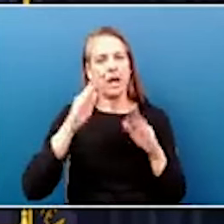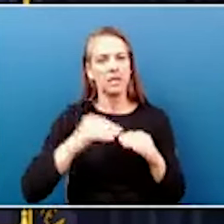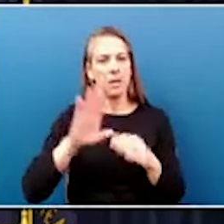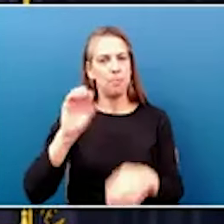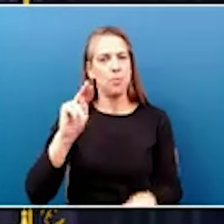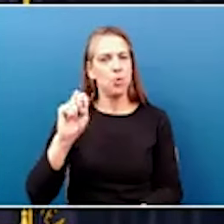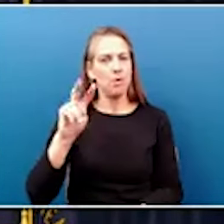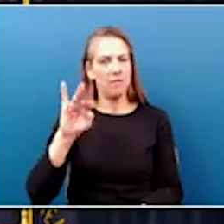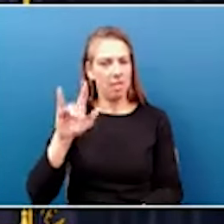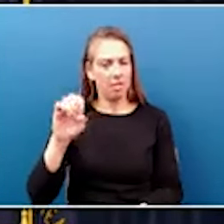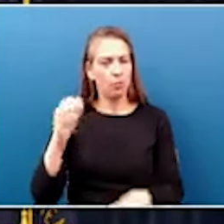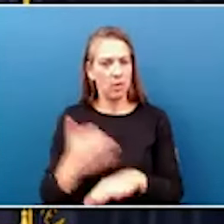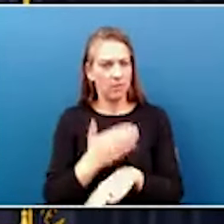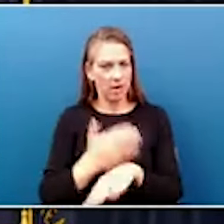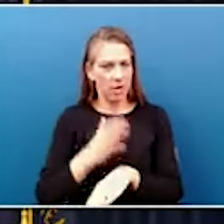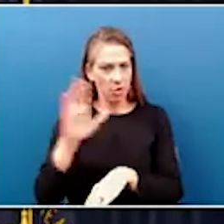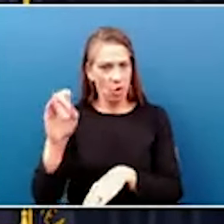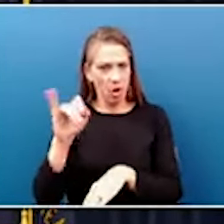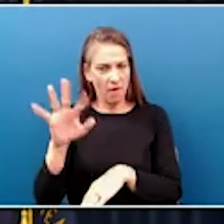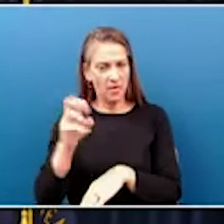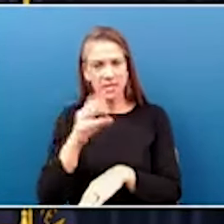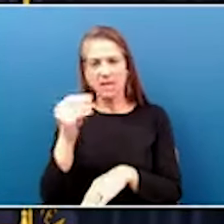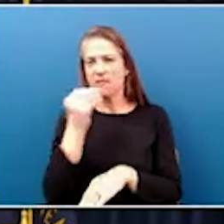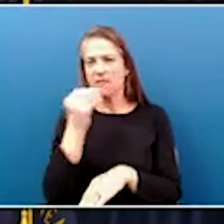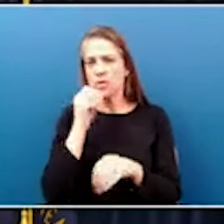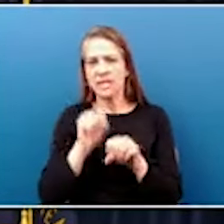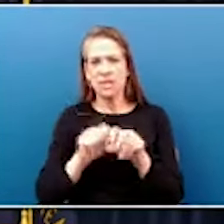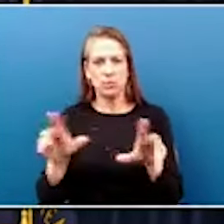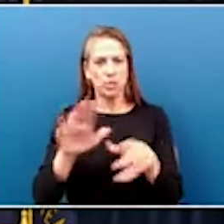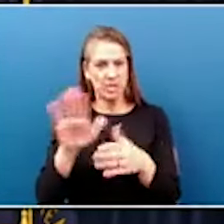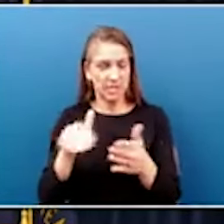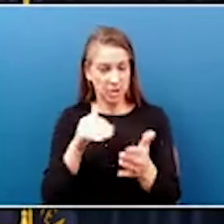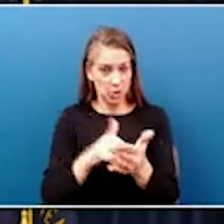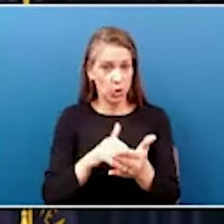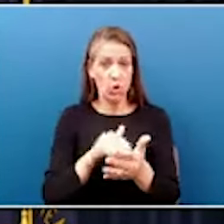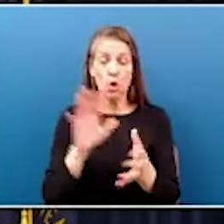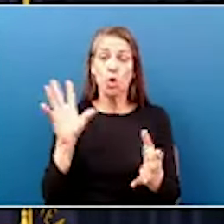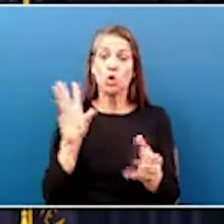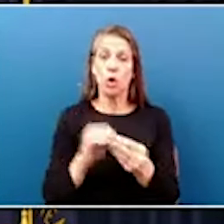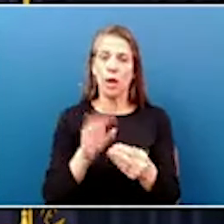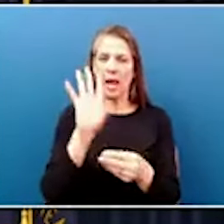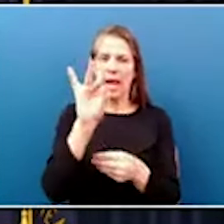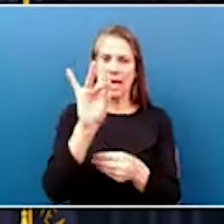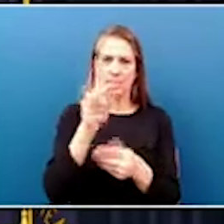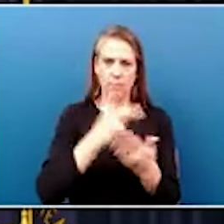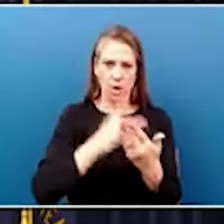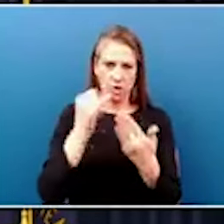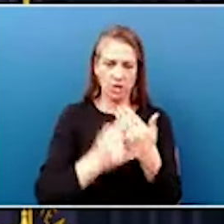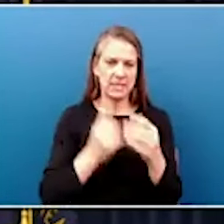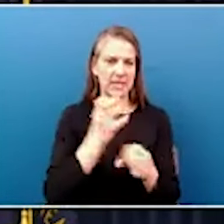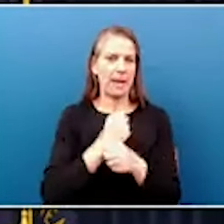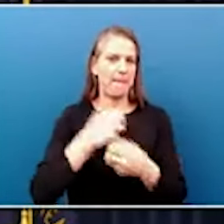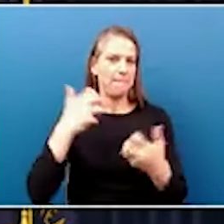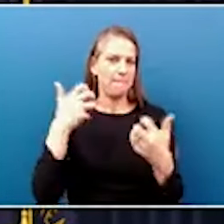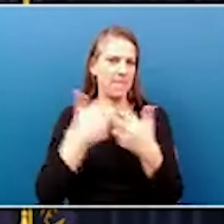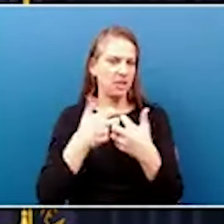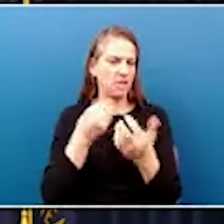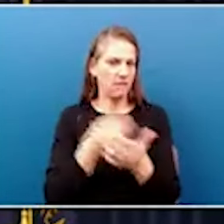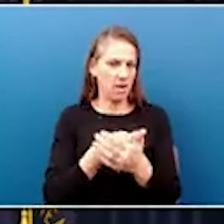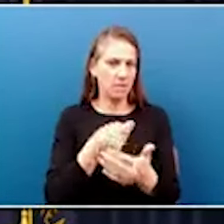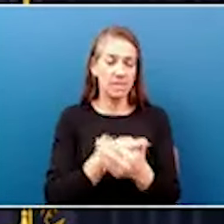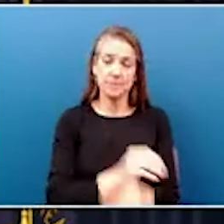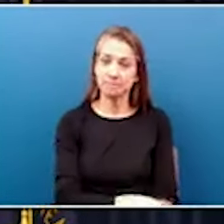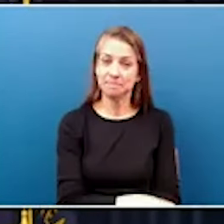office and a food distribution center. In total, we've selected eight projects to receive matching funds from the grant program.